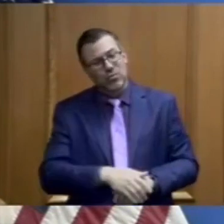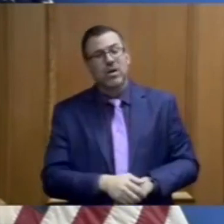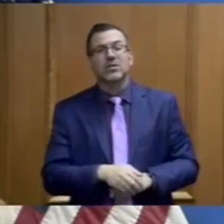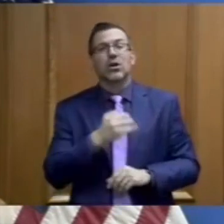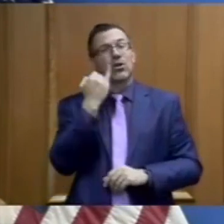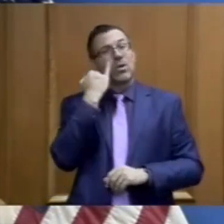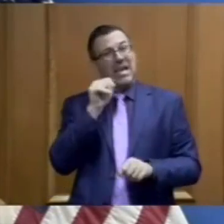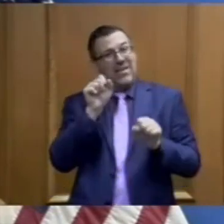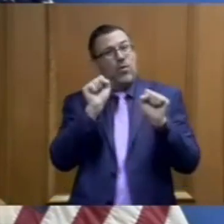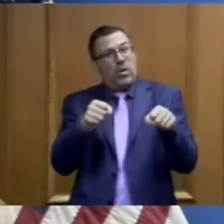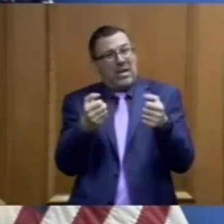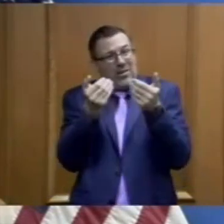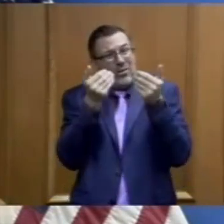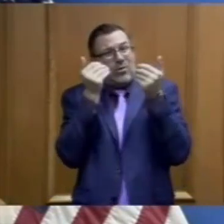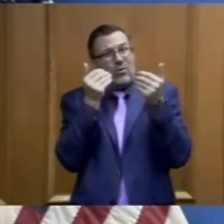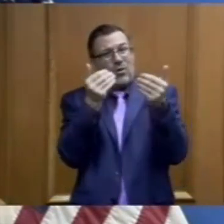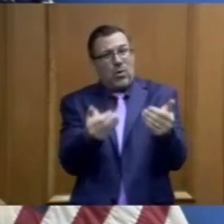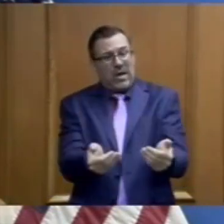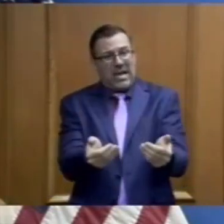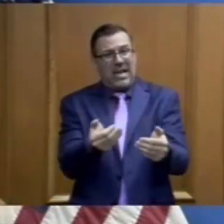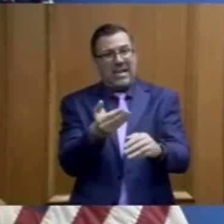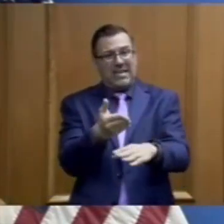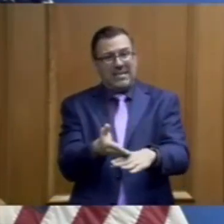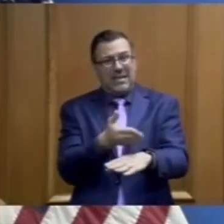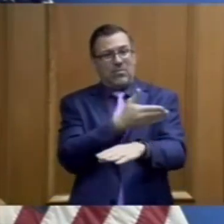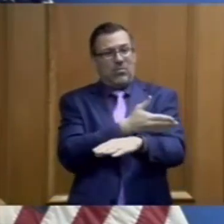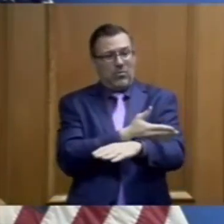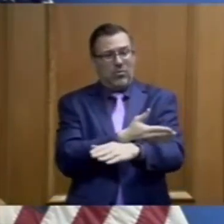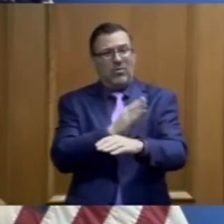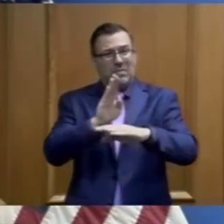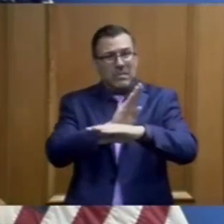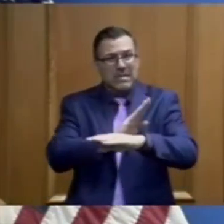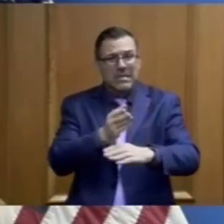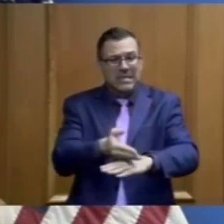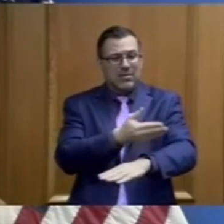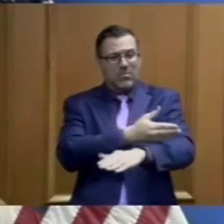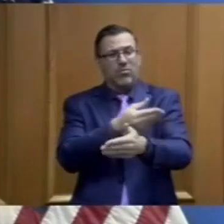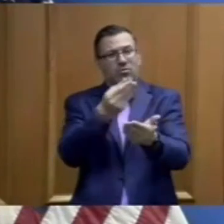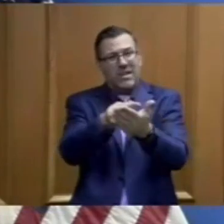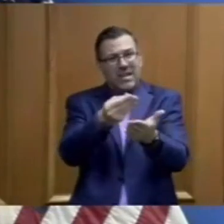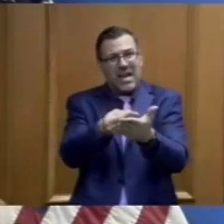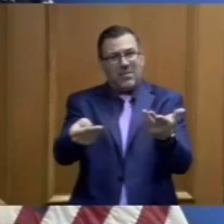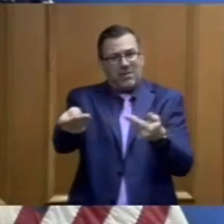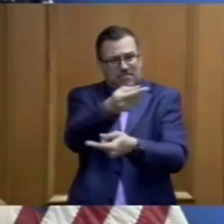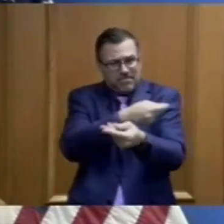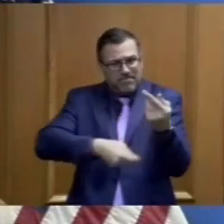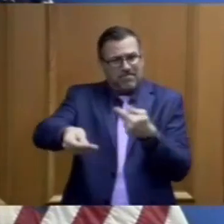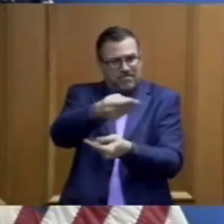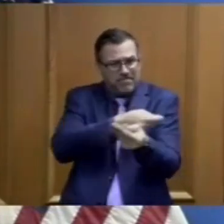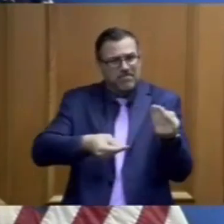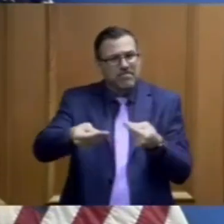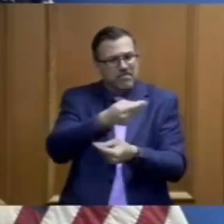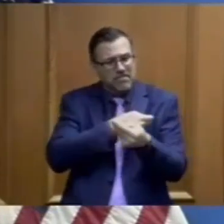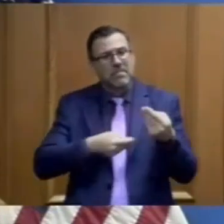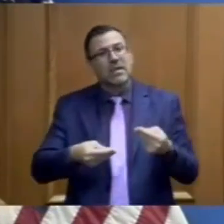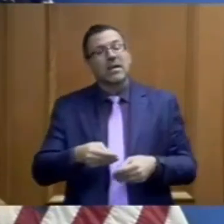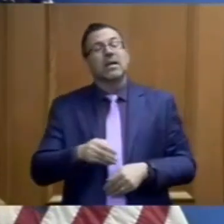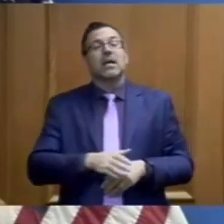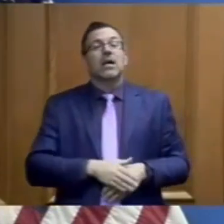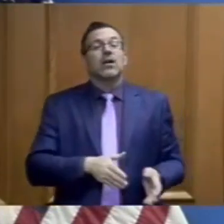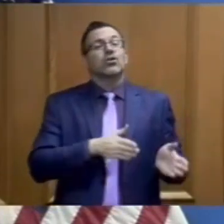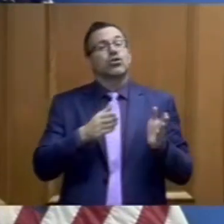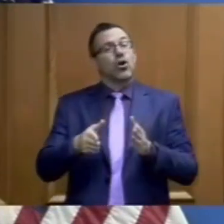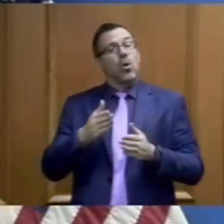change that picture, the better. So these changes that are announced today are primarily around